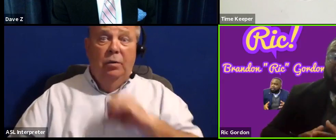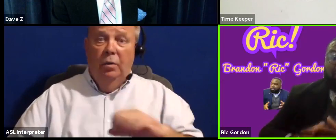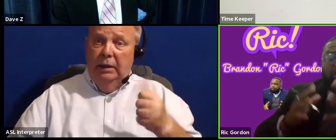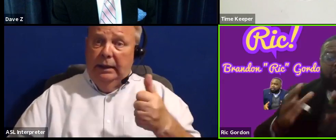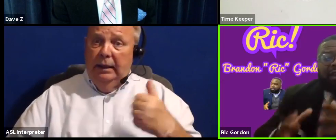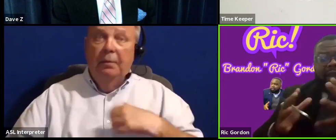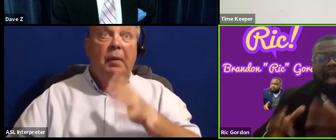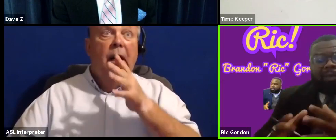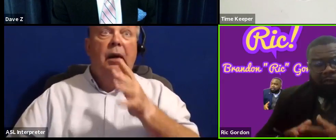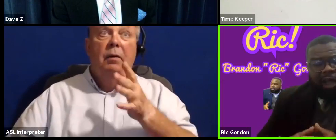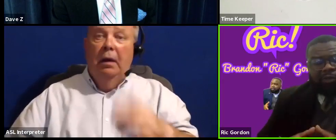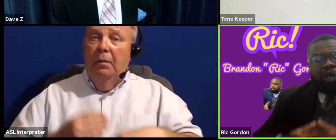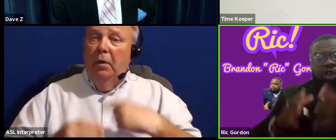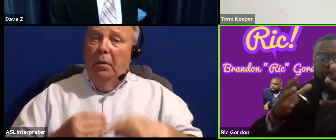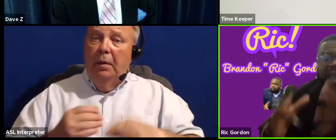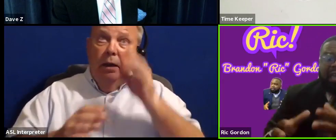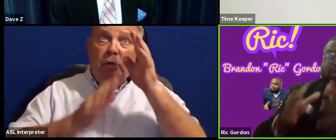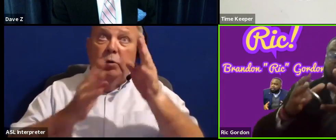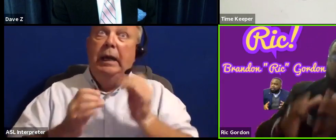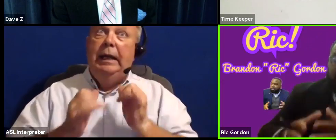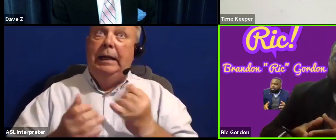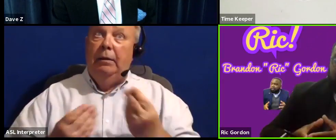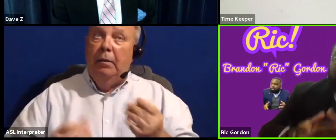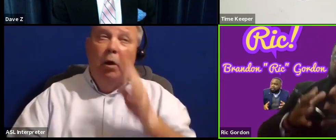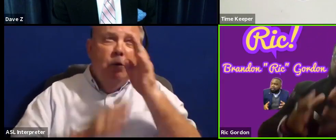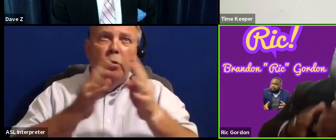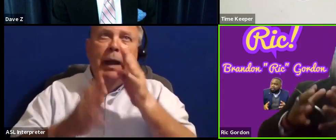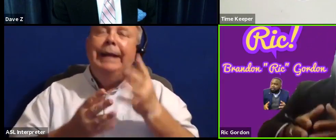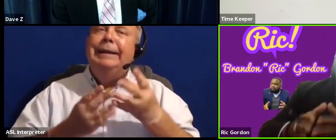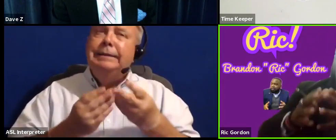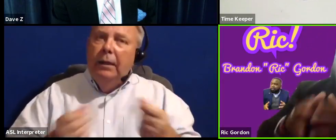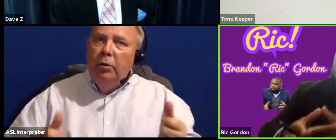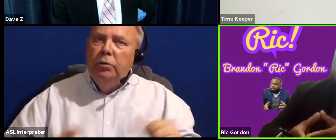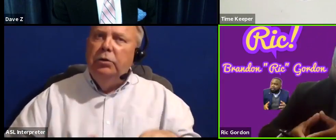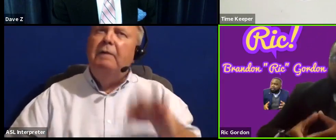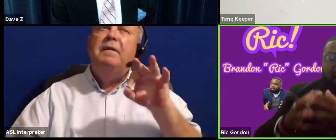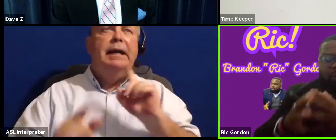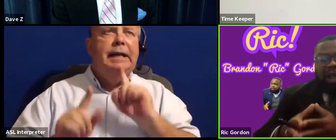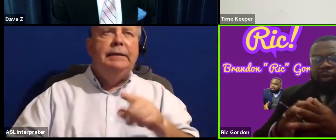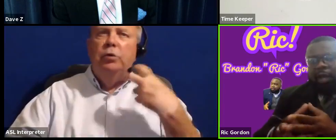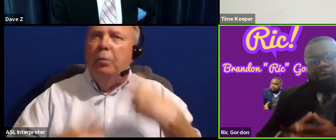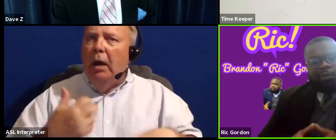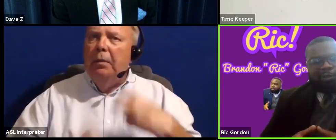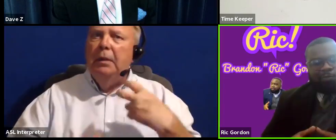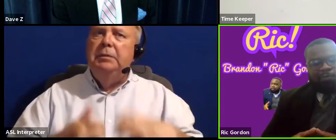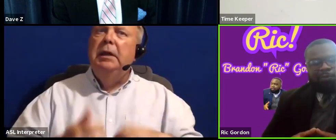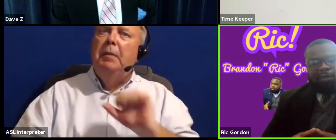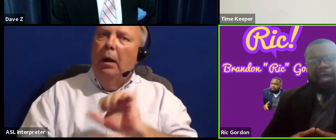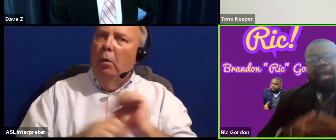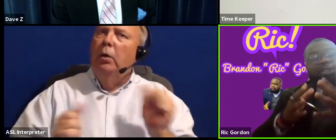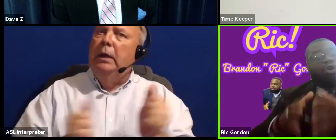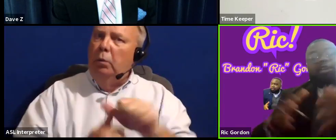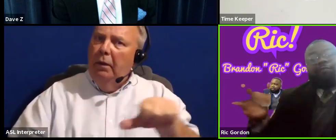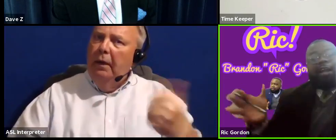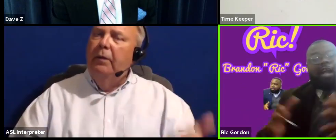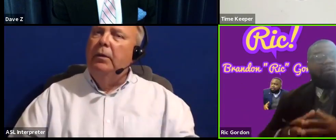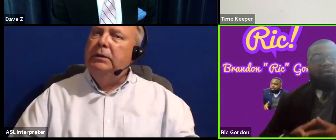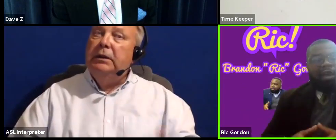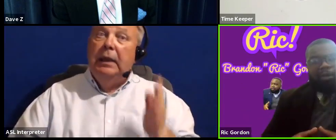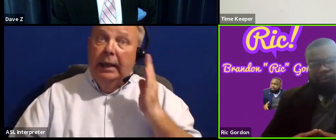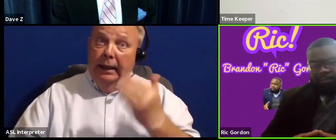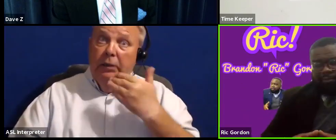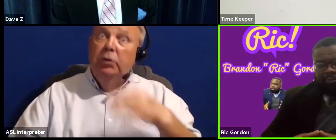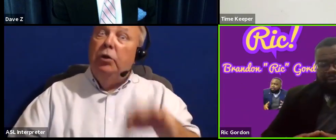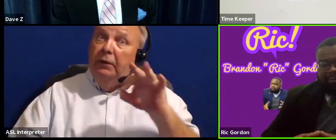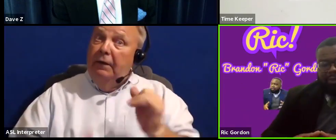grandmother about creating common grounds, creating solutions, finding answers to problems by working with others. It's good to find